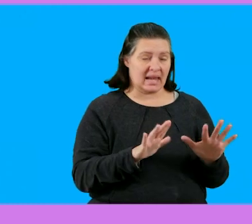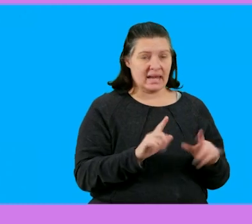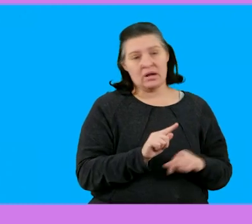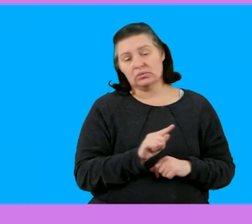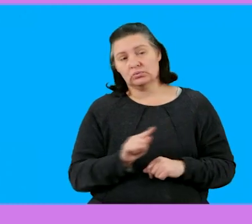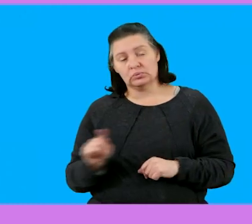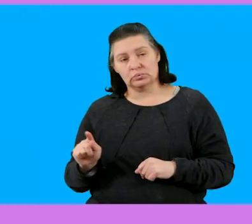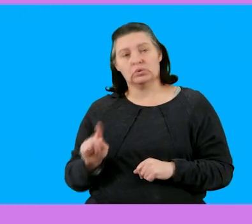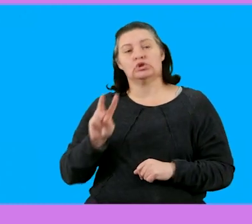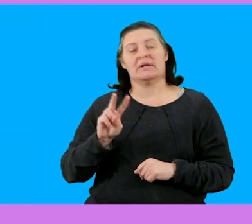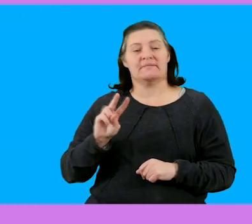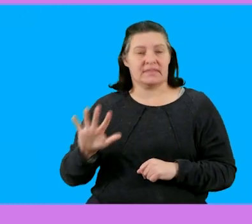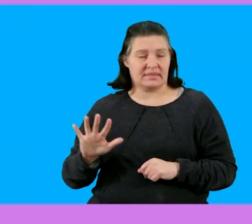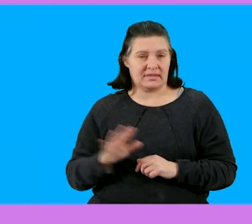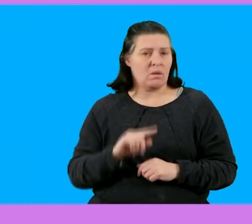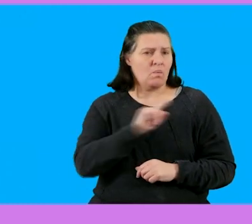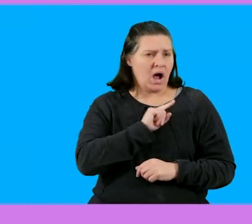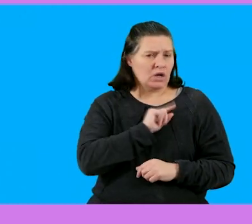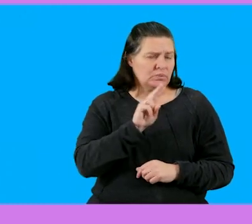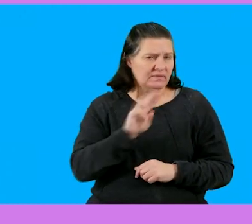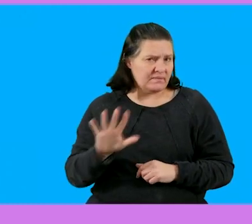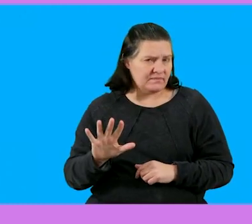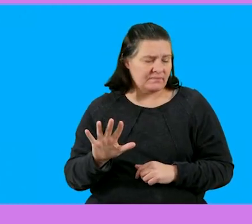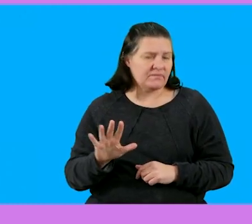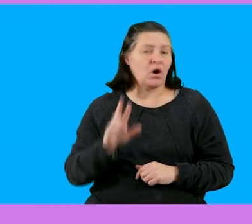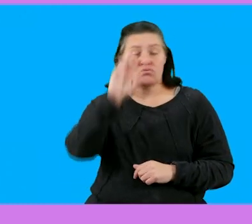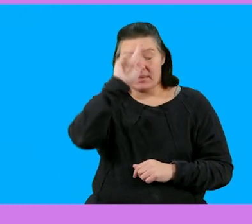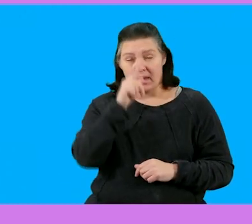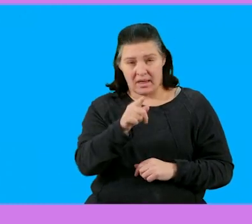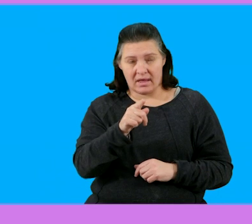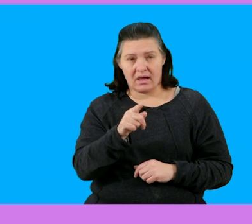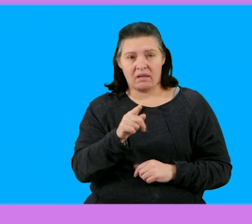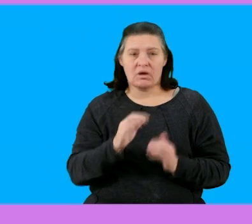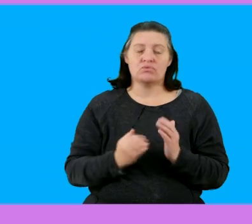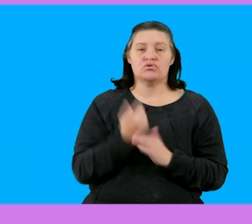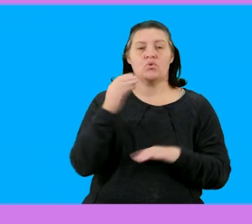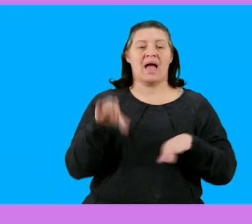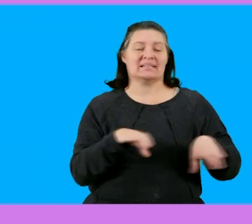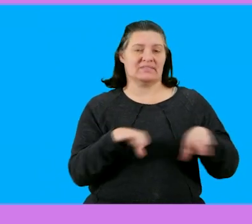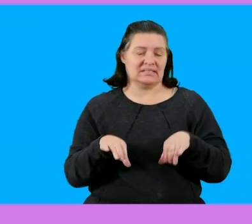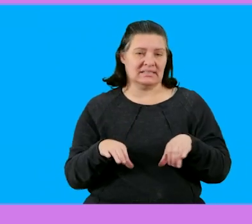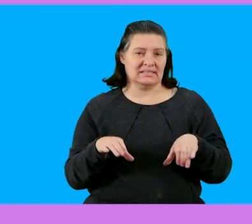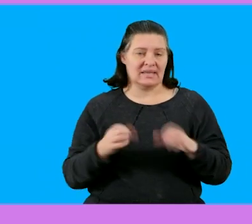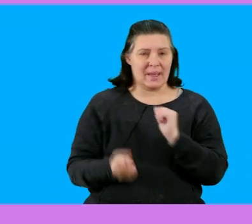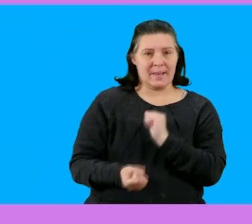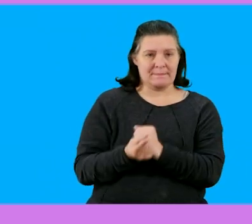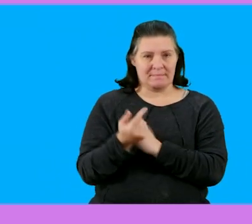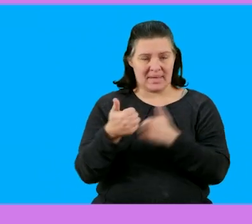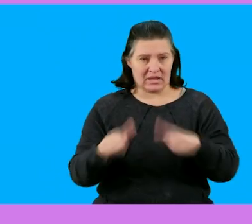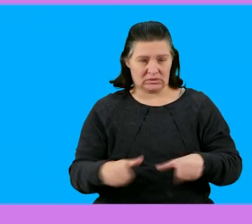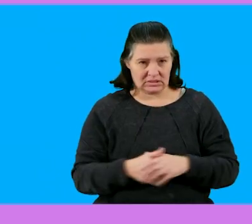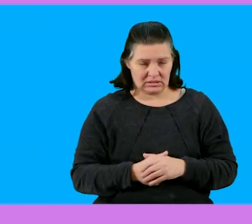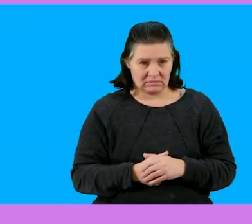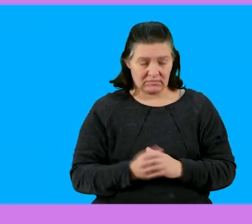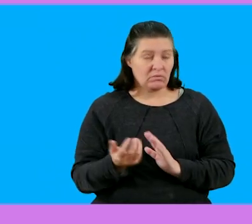10th all the way up until the 25th why the 25th because remember now that's where a new activity in this account is happening